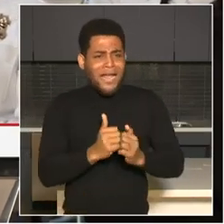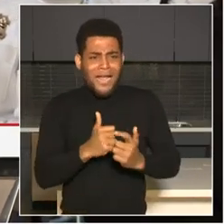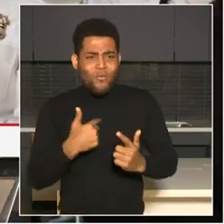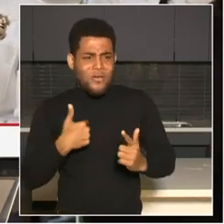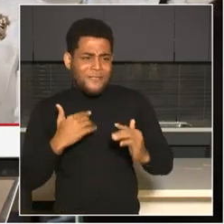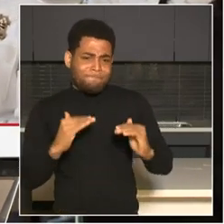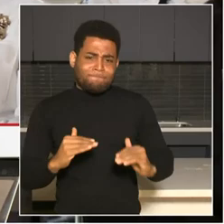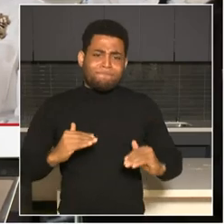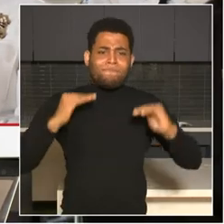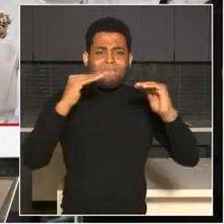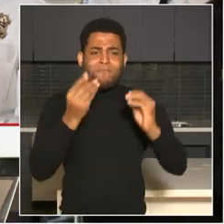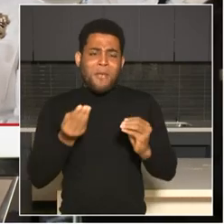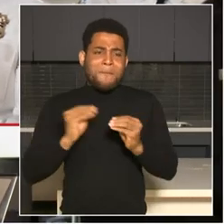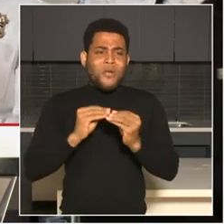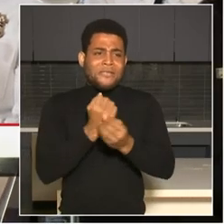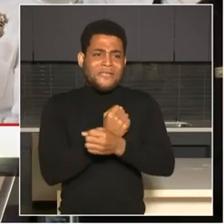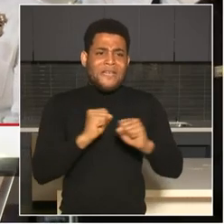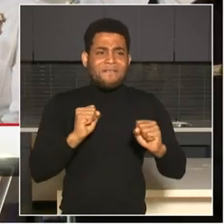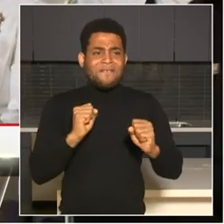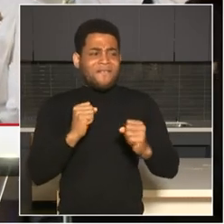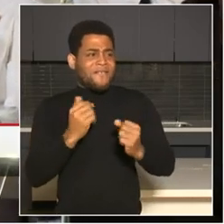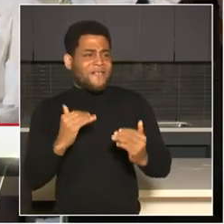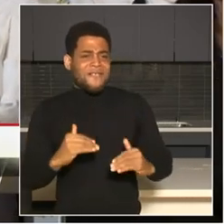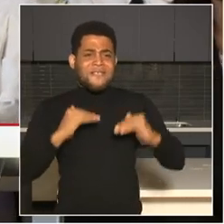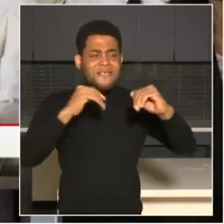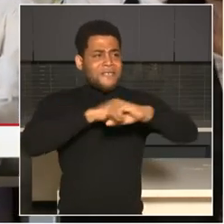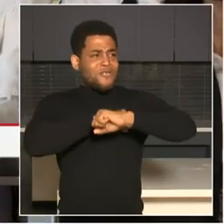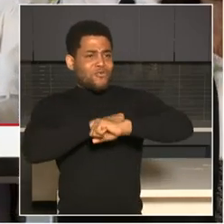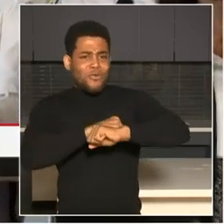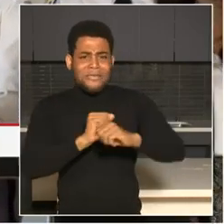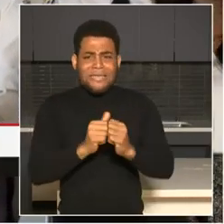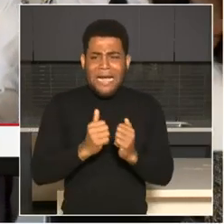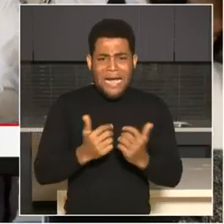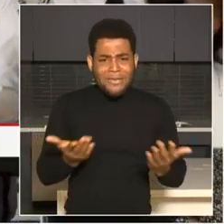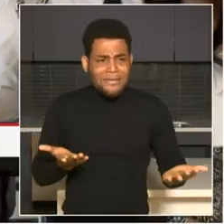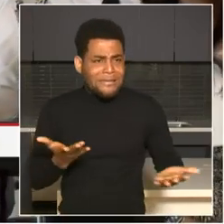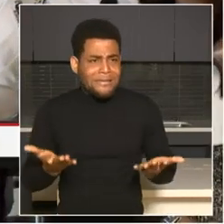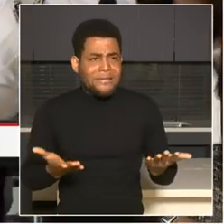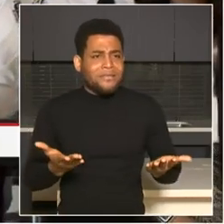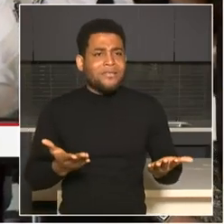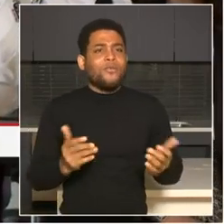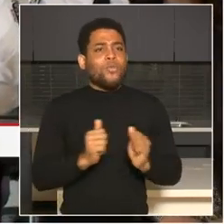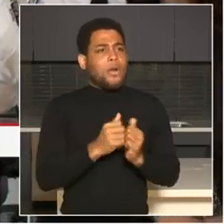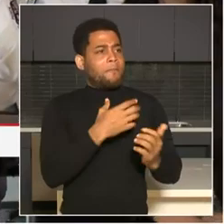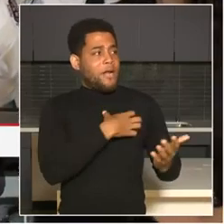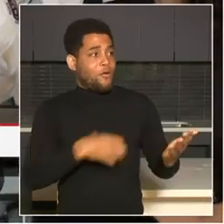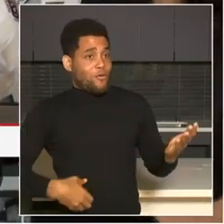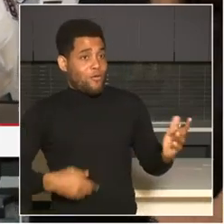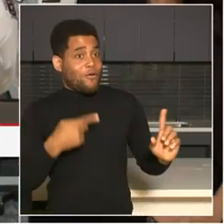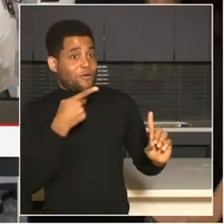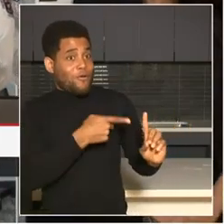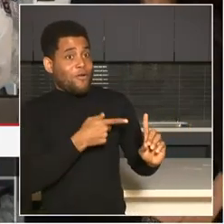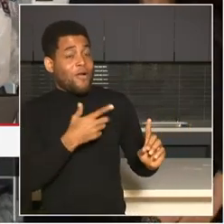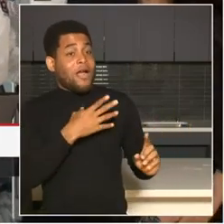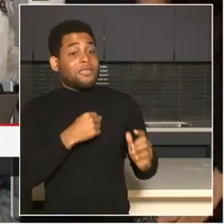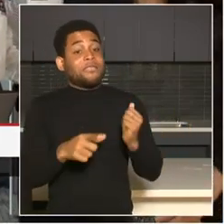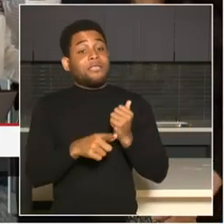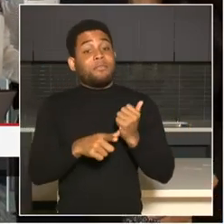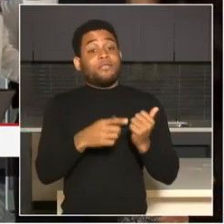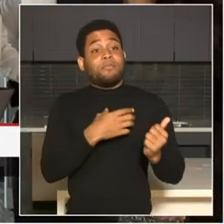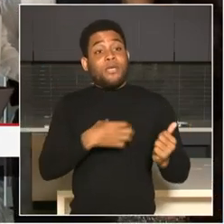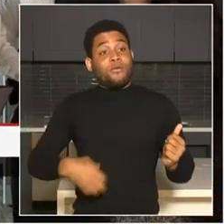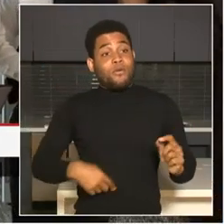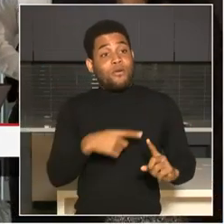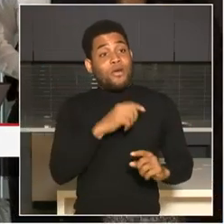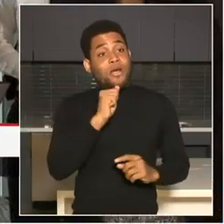security of our communities. Under the leadership of Mayor Muriel Bowser and Deputy Mayor Lindsay Appiah, we developed a plan to enhance our